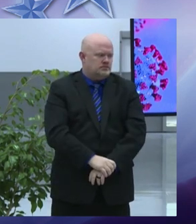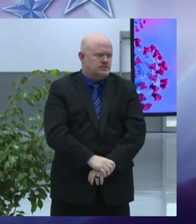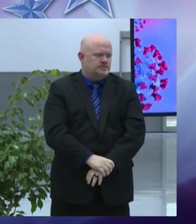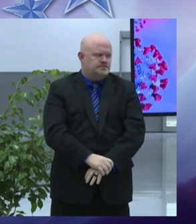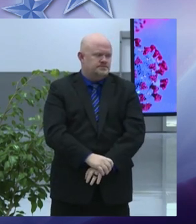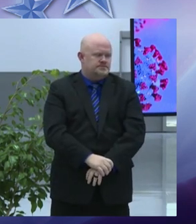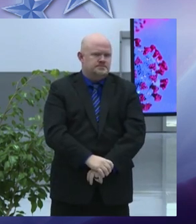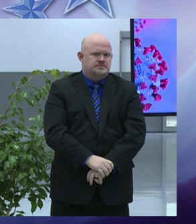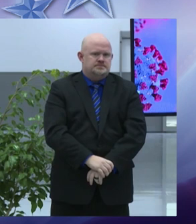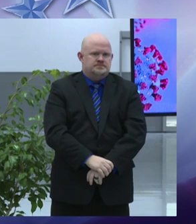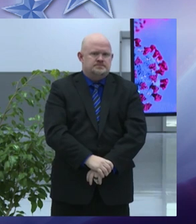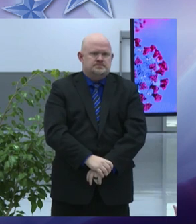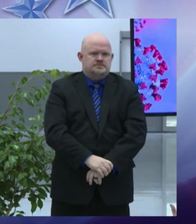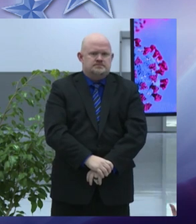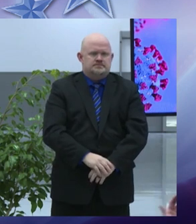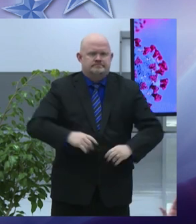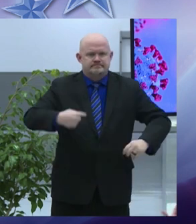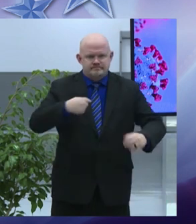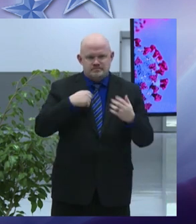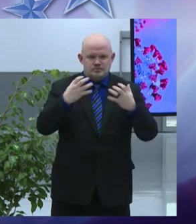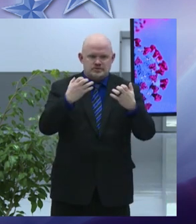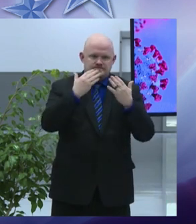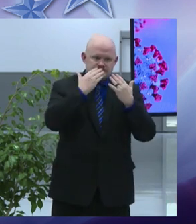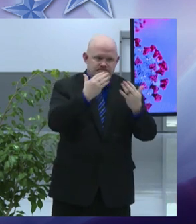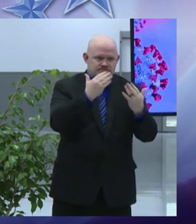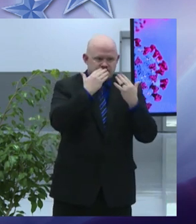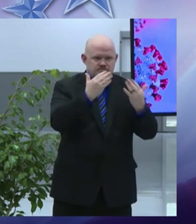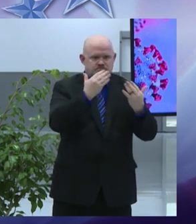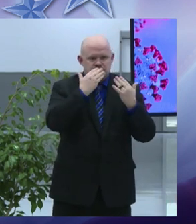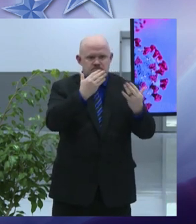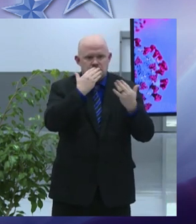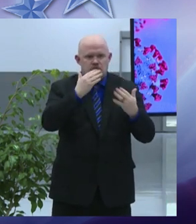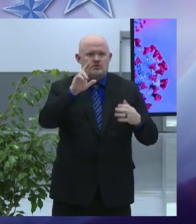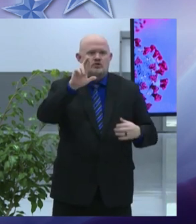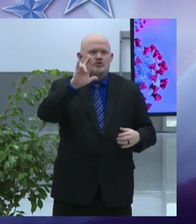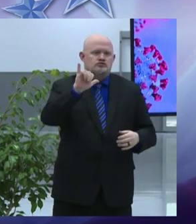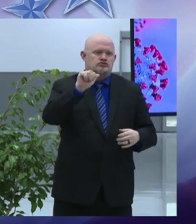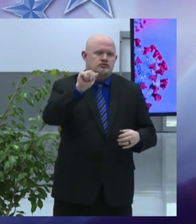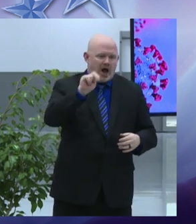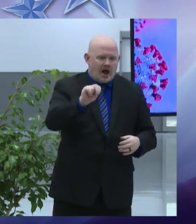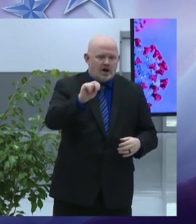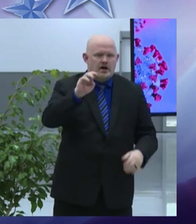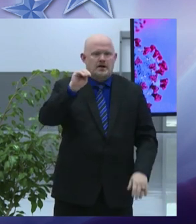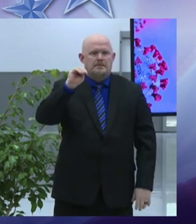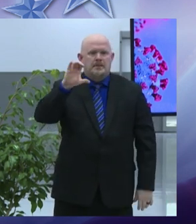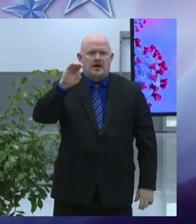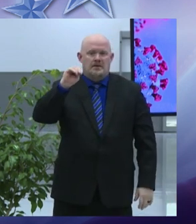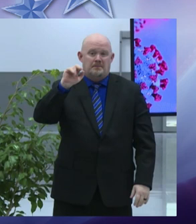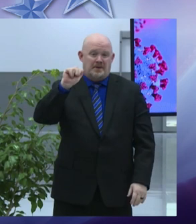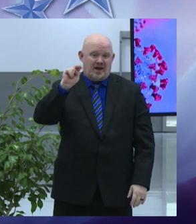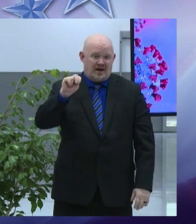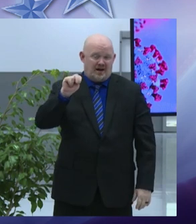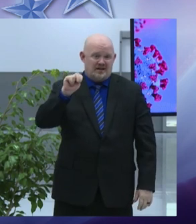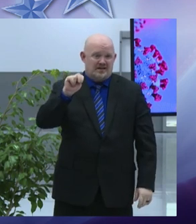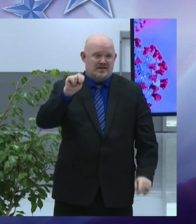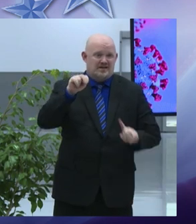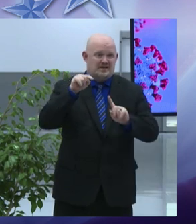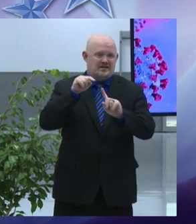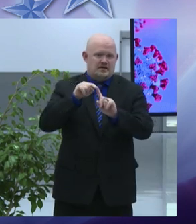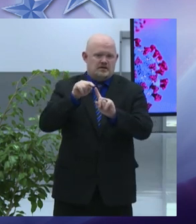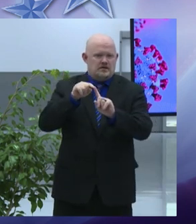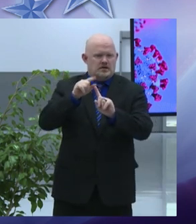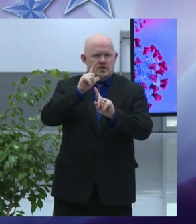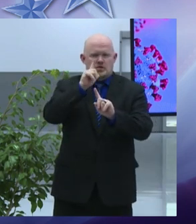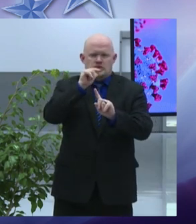i also want to extend appreciation to onondaga county executive ryan mcmahon and his entire team and county government who have led our community response so